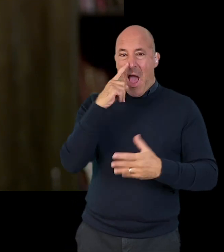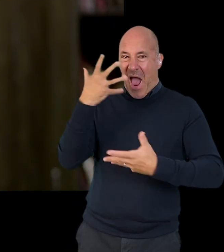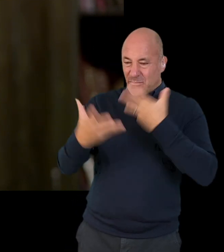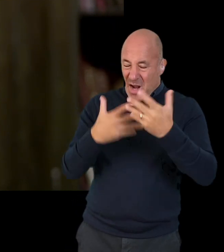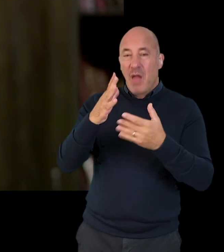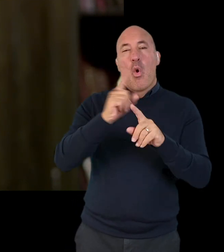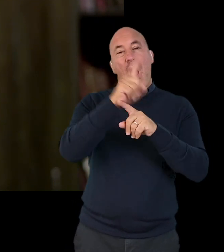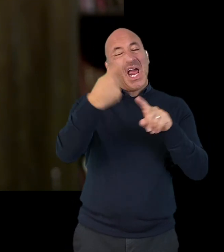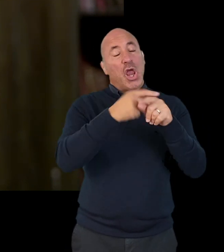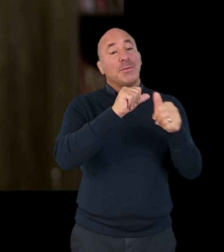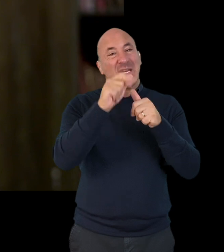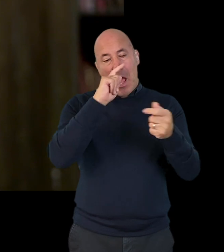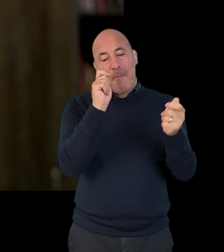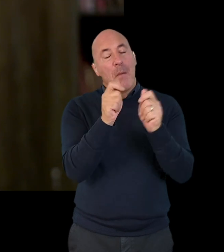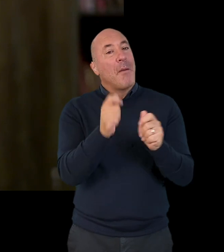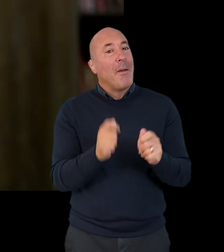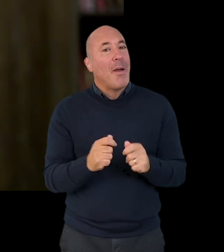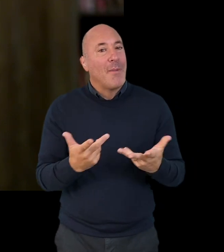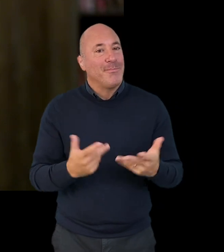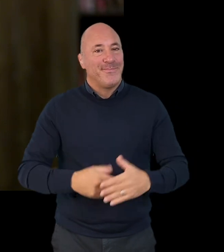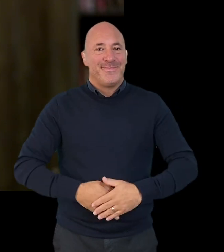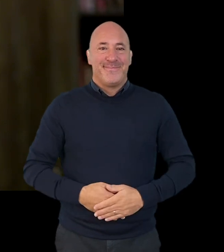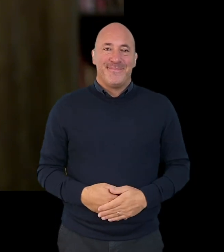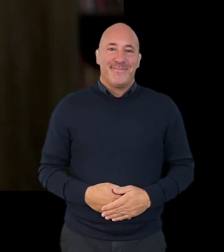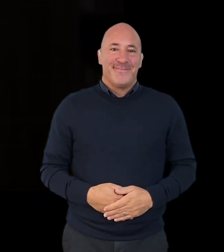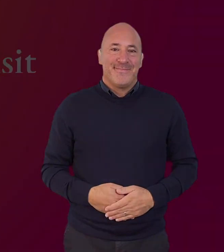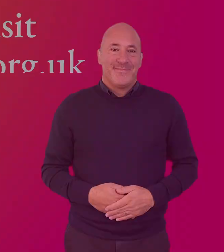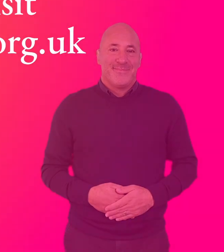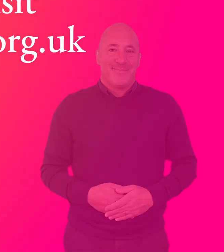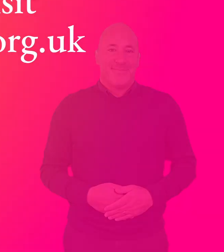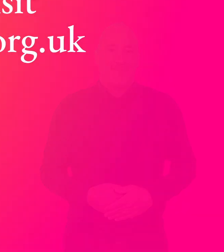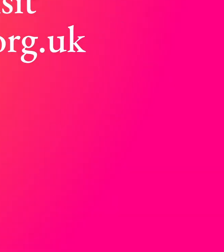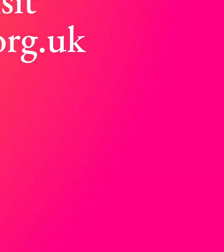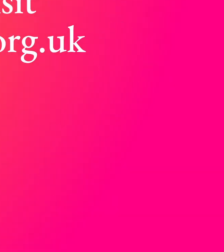explaining yourself through an interpreter or when your English is better.